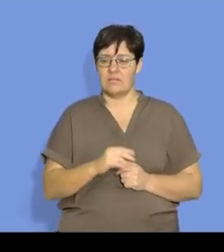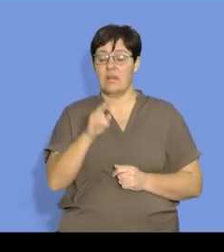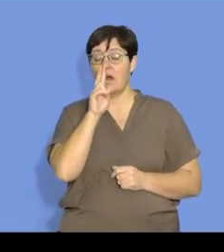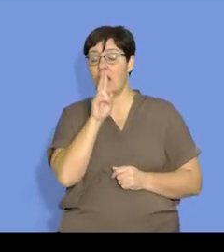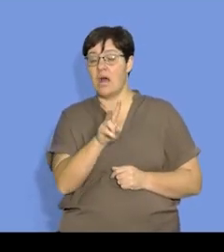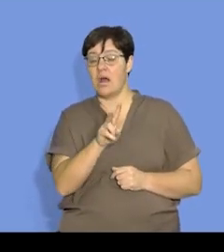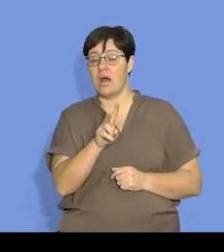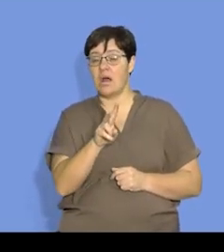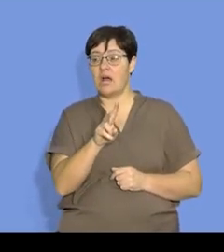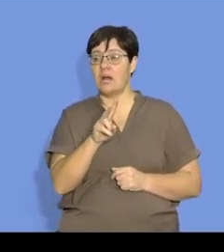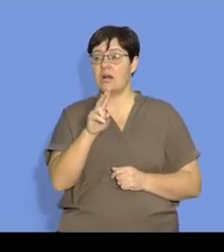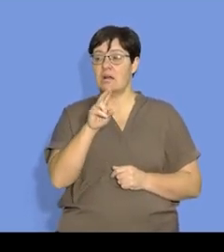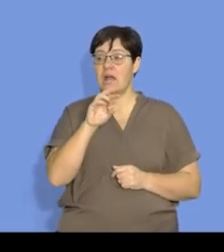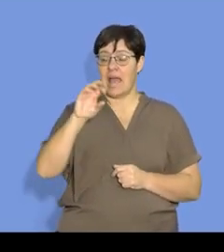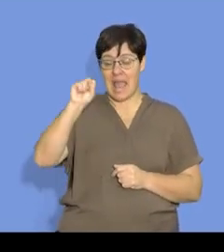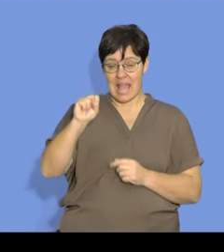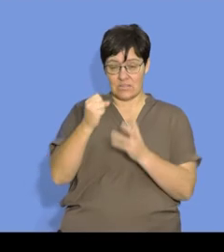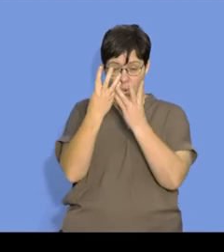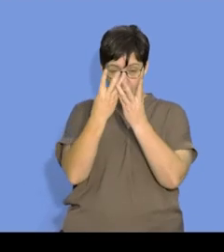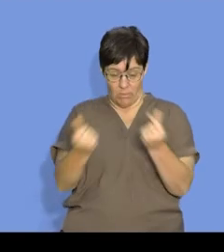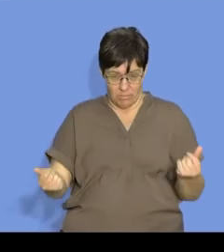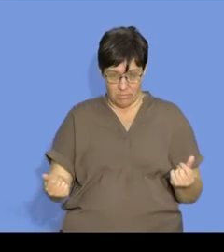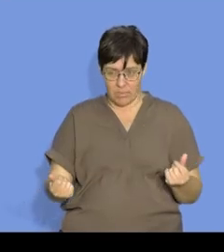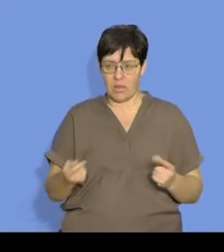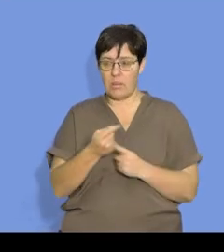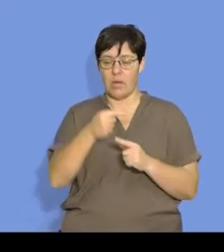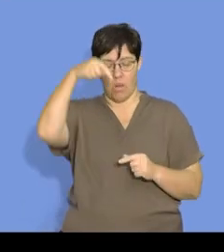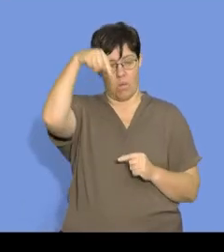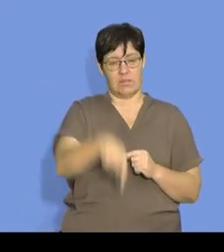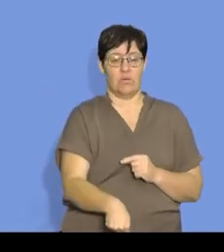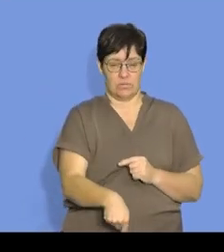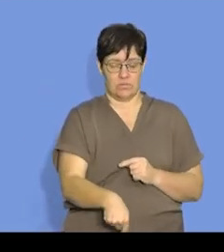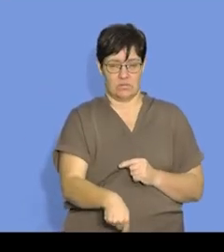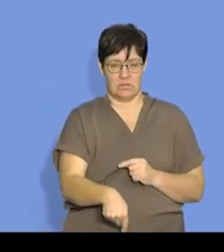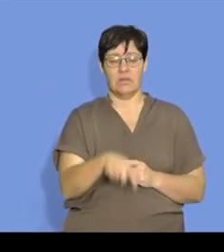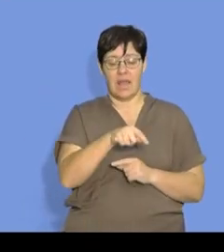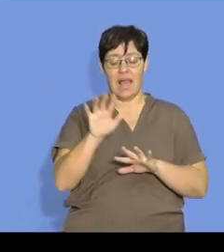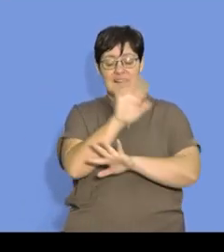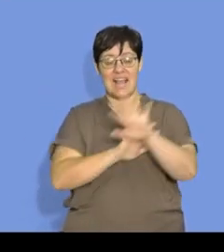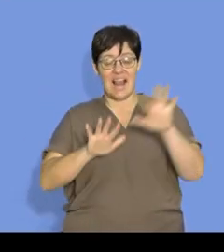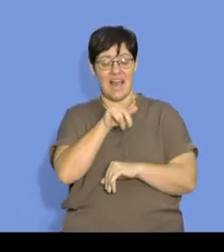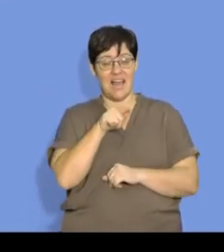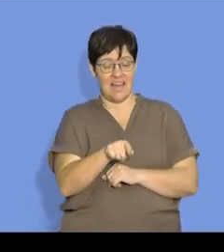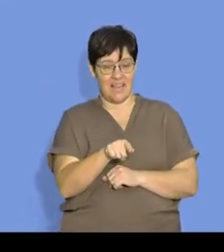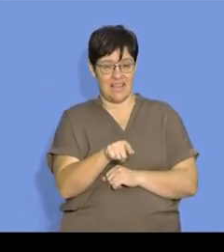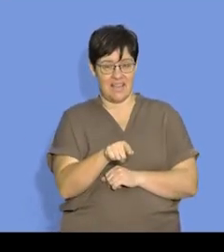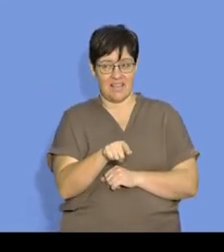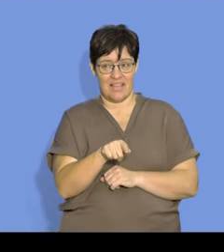as the sulfur precipitates, it will go to the bottom. It will make the color of our